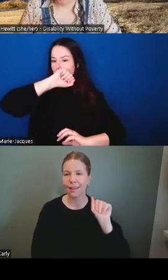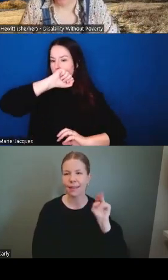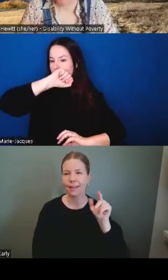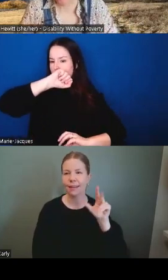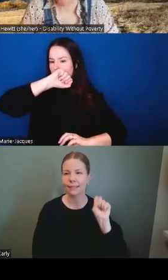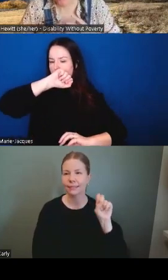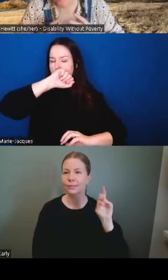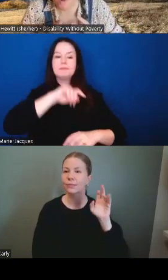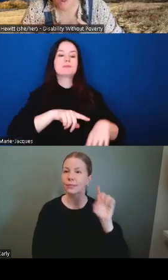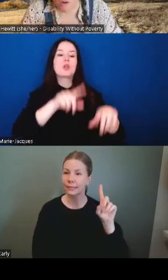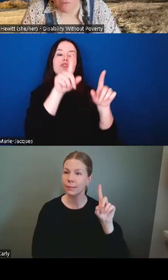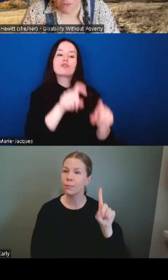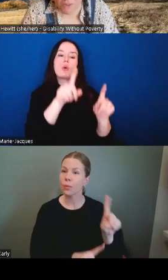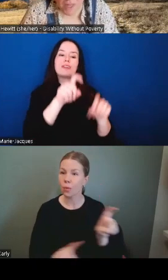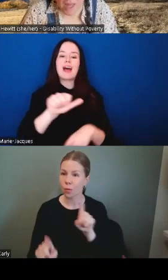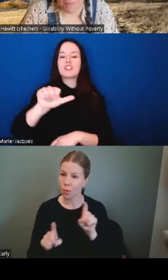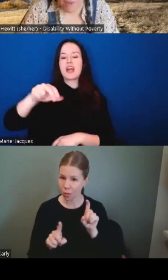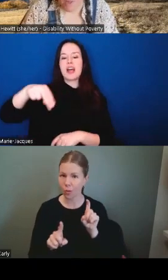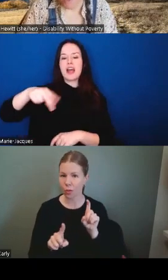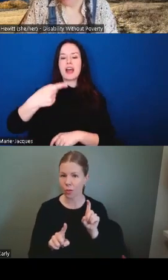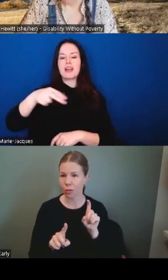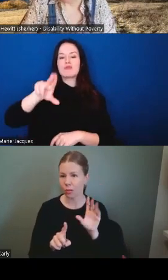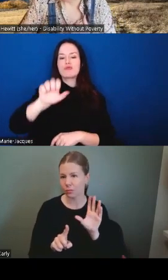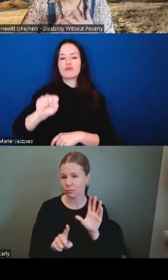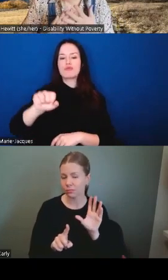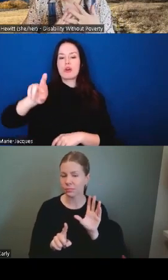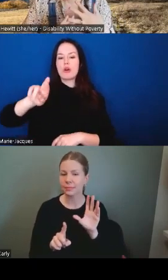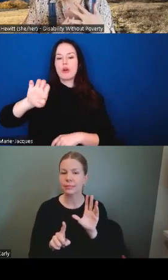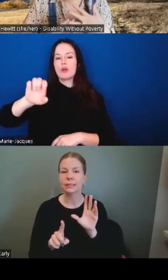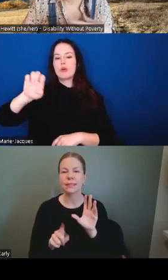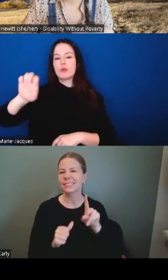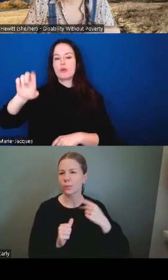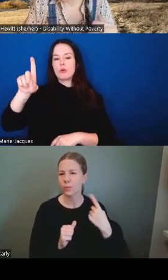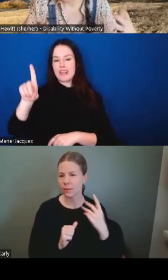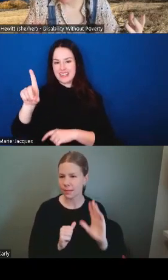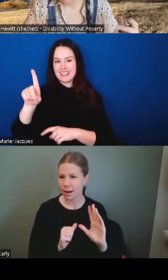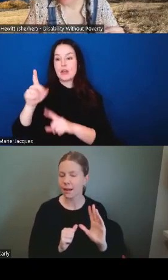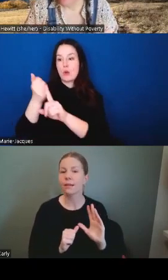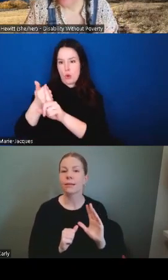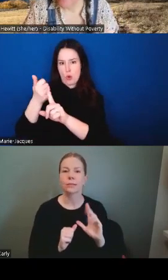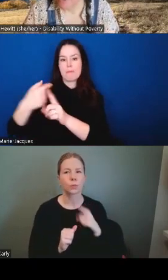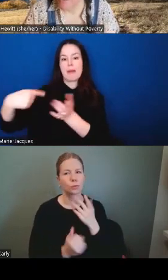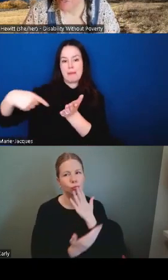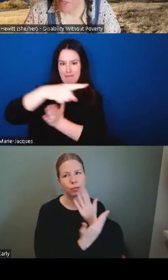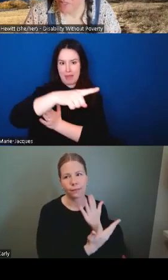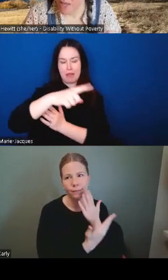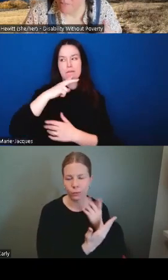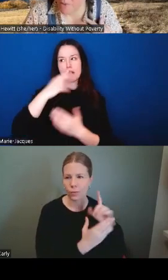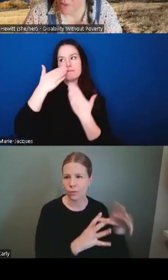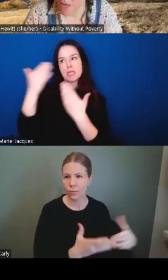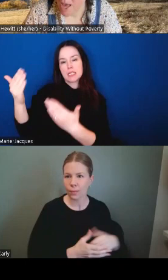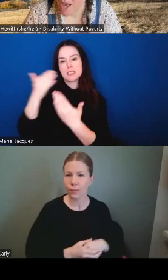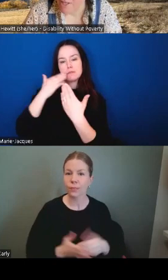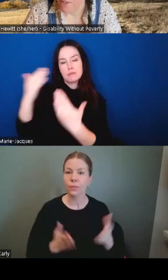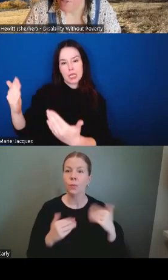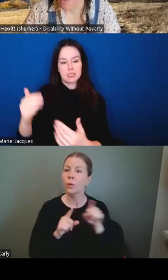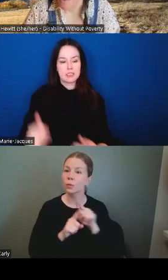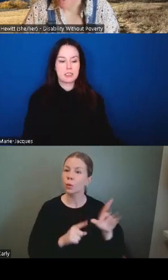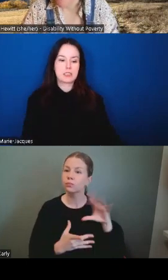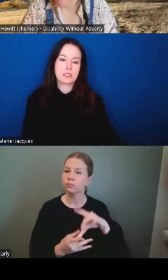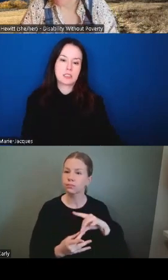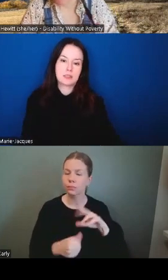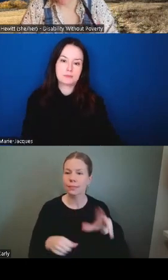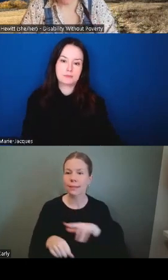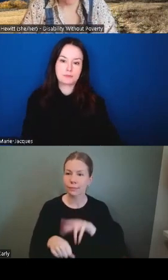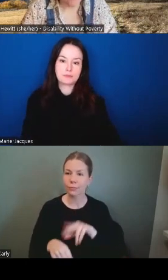this repeat one and so we are so grateful to them we are members of a network national disability network and